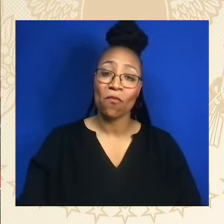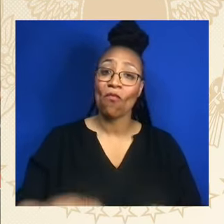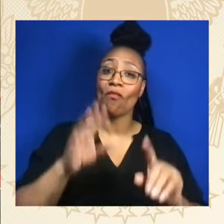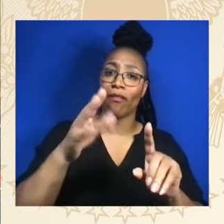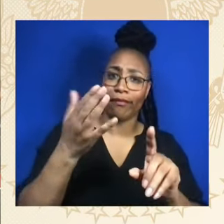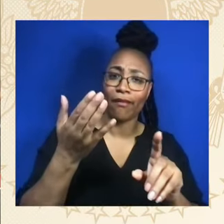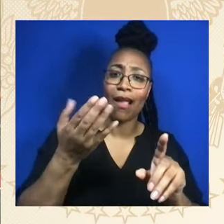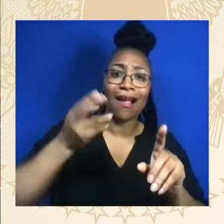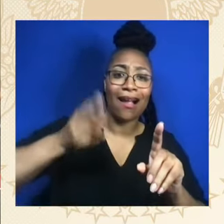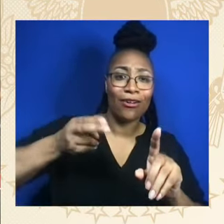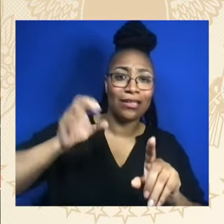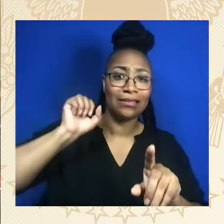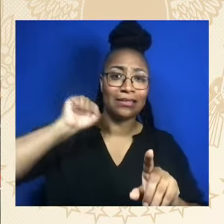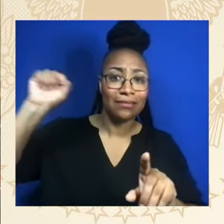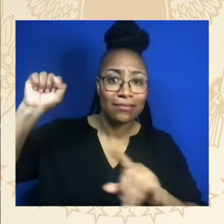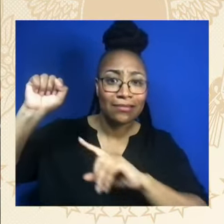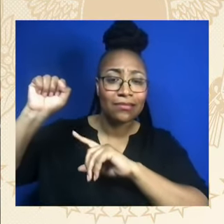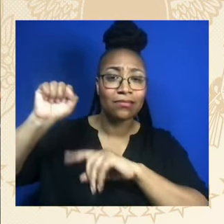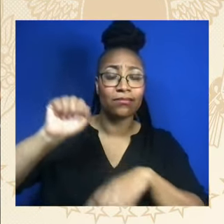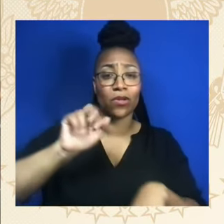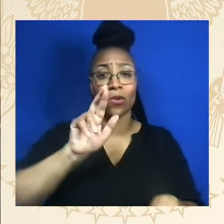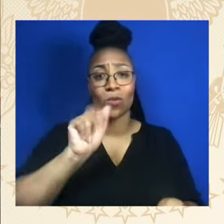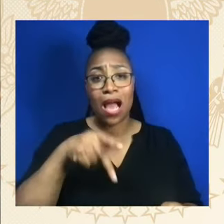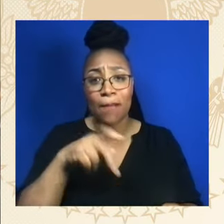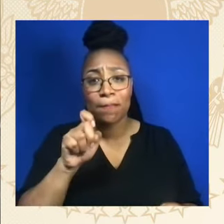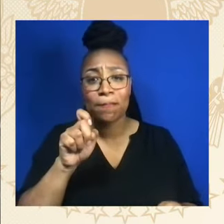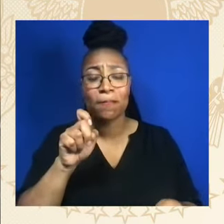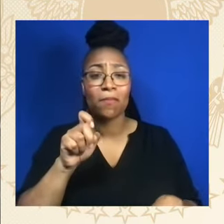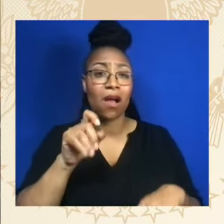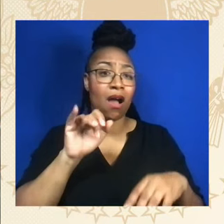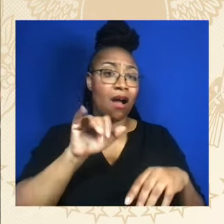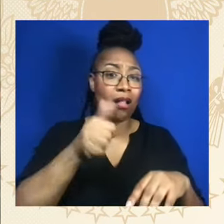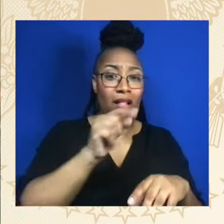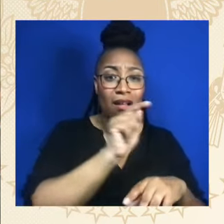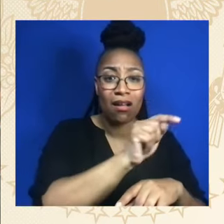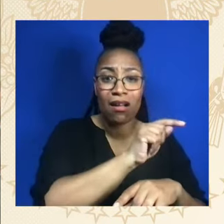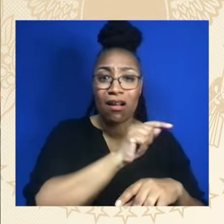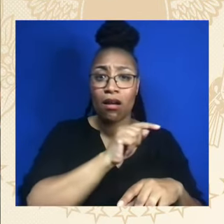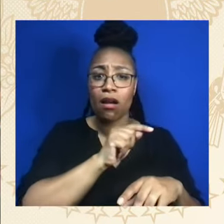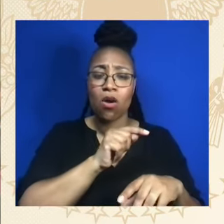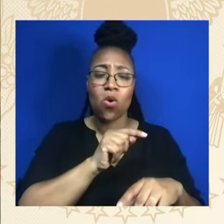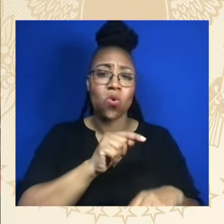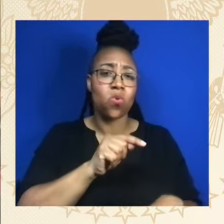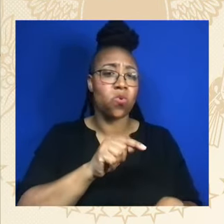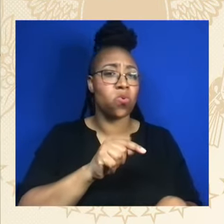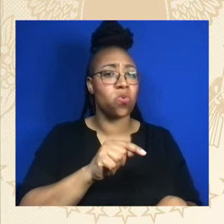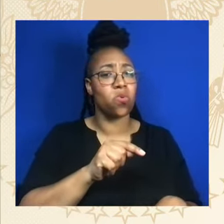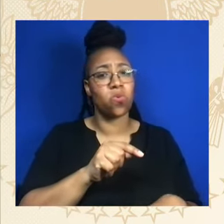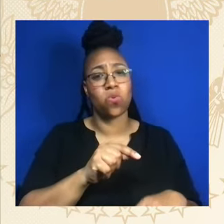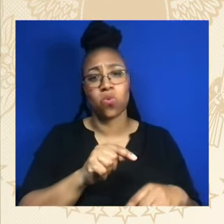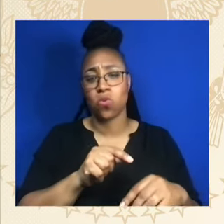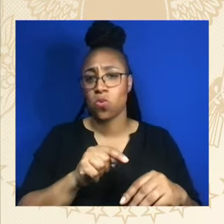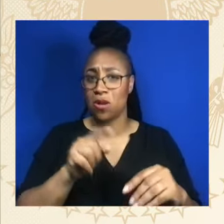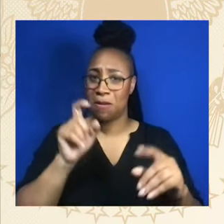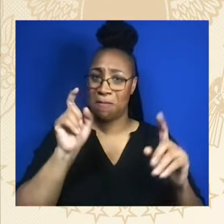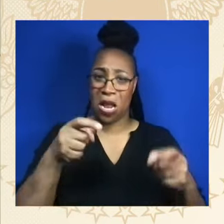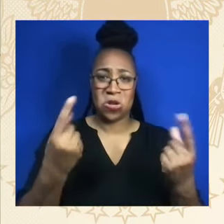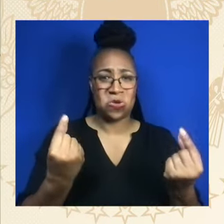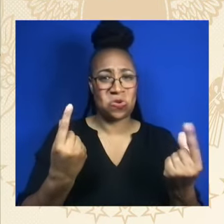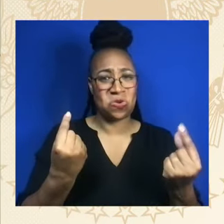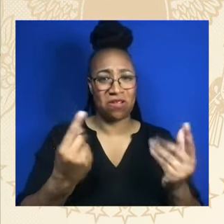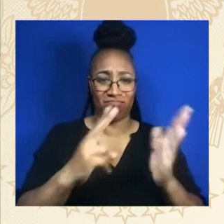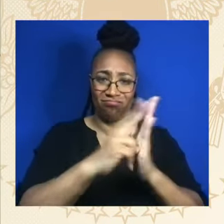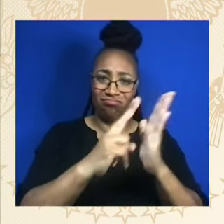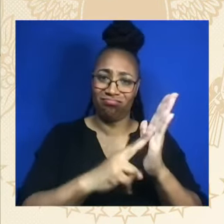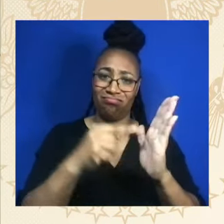You've joined me at the bill signing for other victories to protect the right to interracial and same-sex marriages, to make Juneteenth a federal